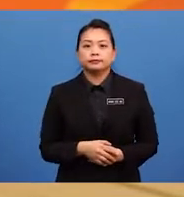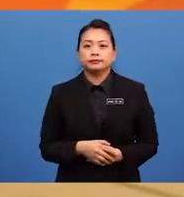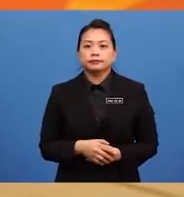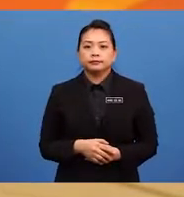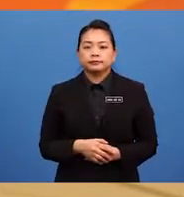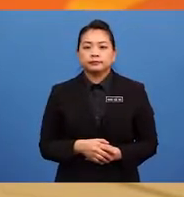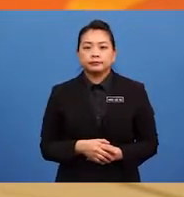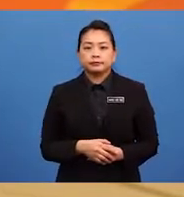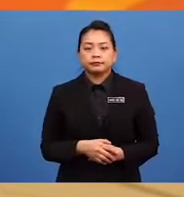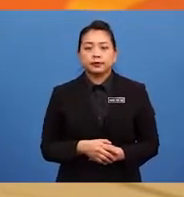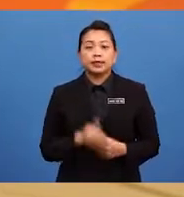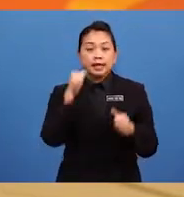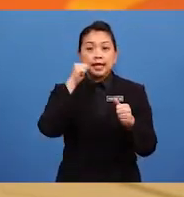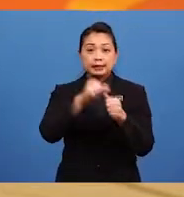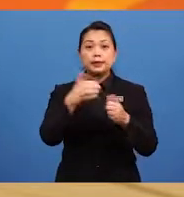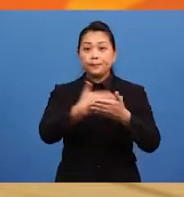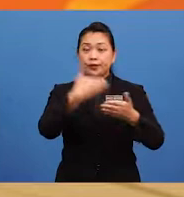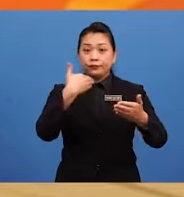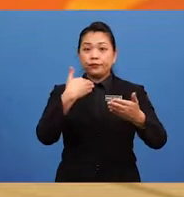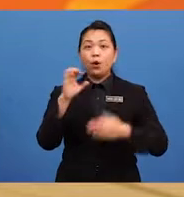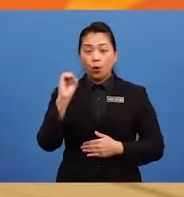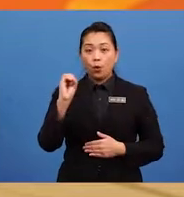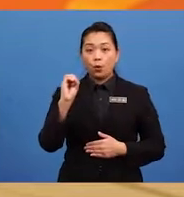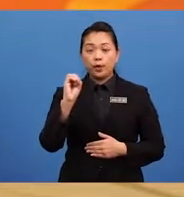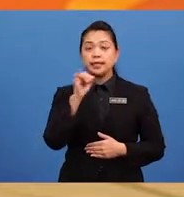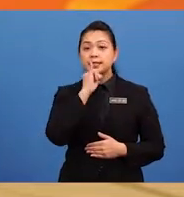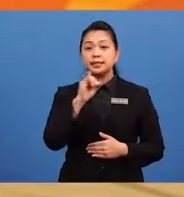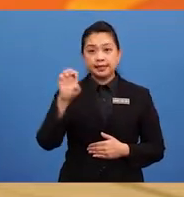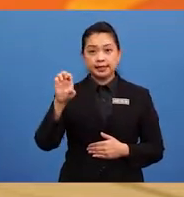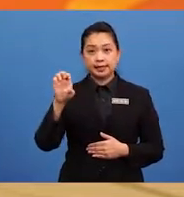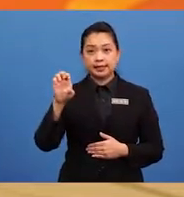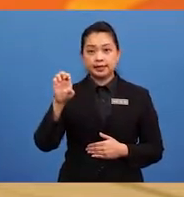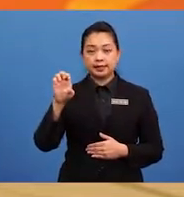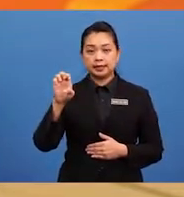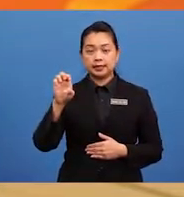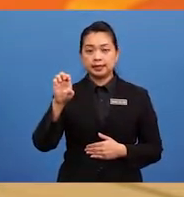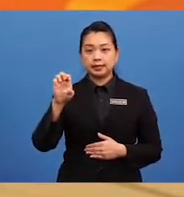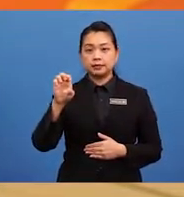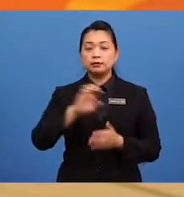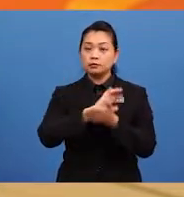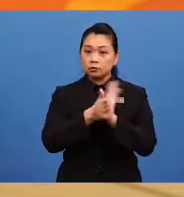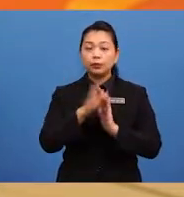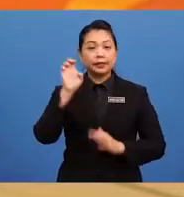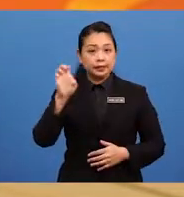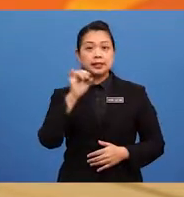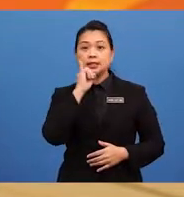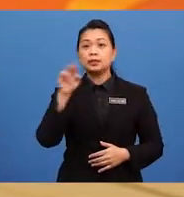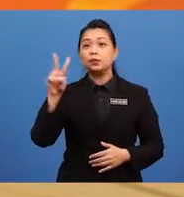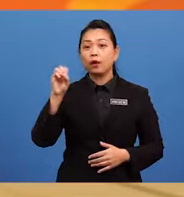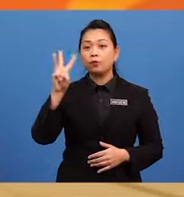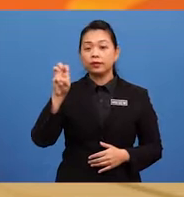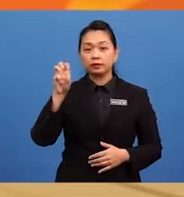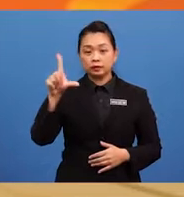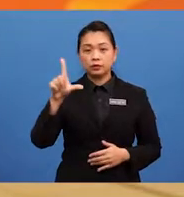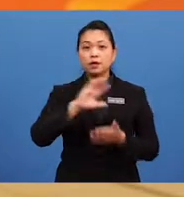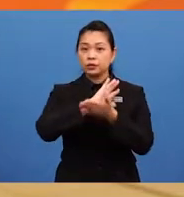The letter before O is the letter E. Since E is a vowel, so we need